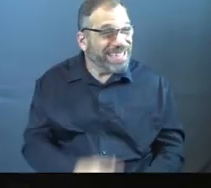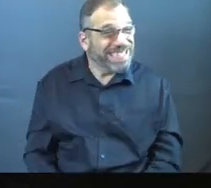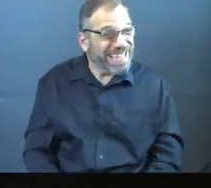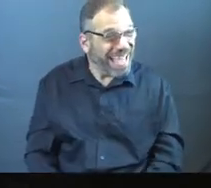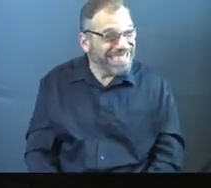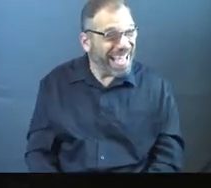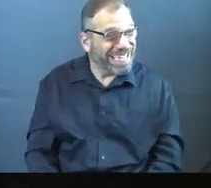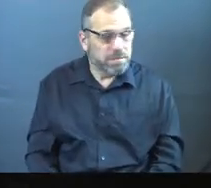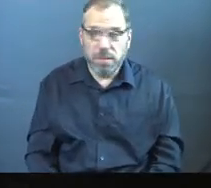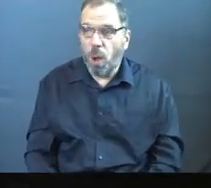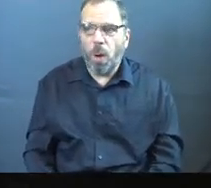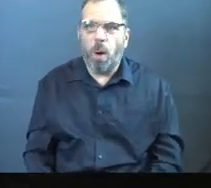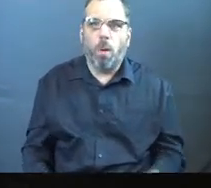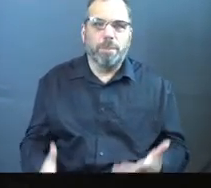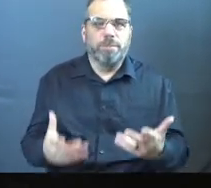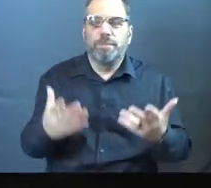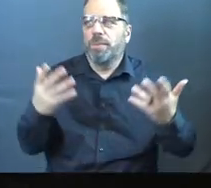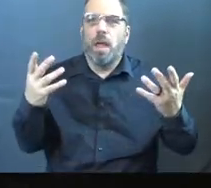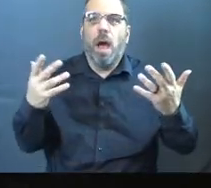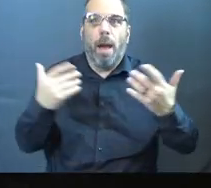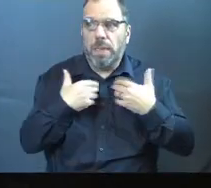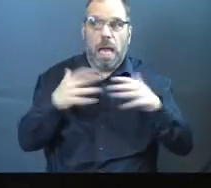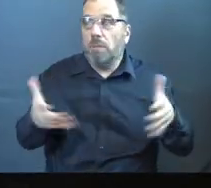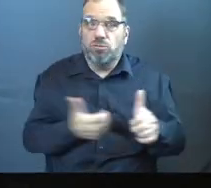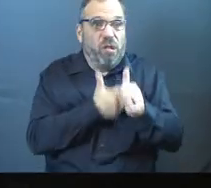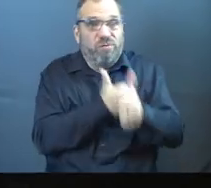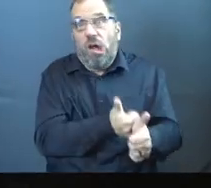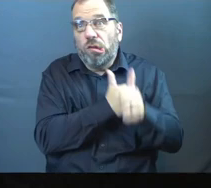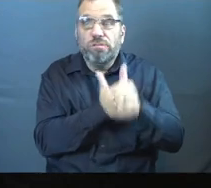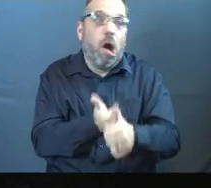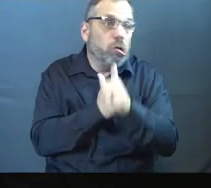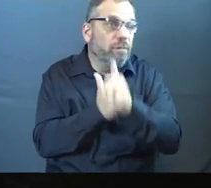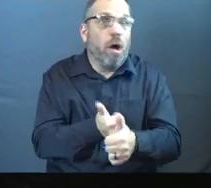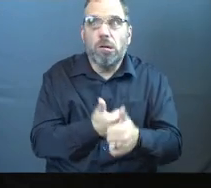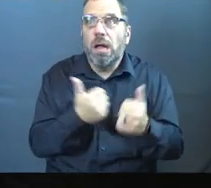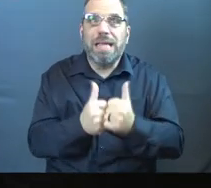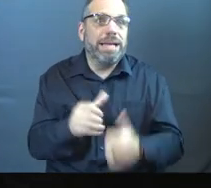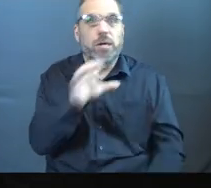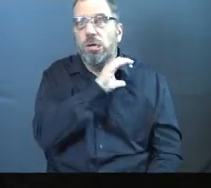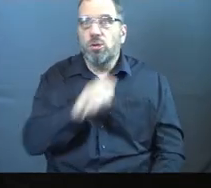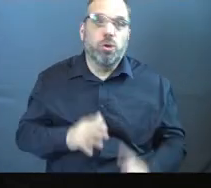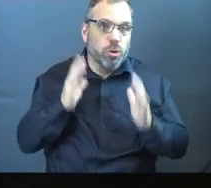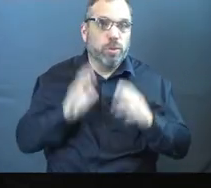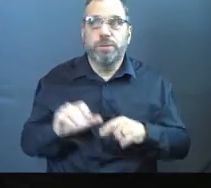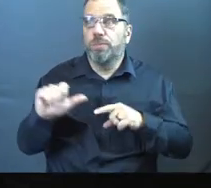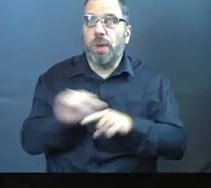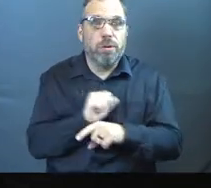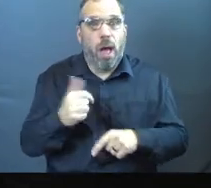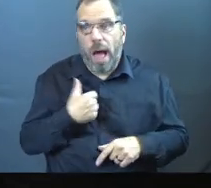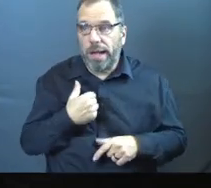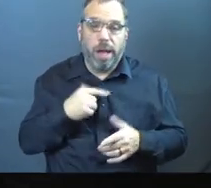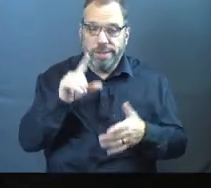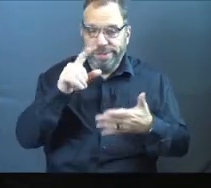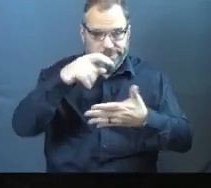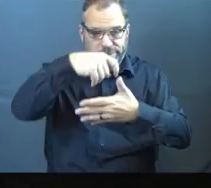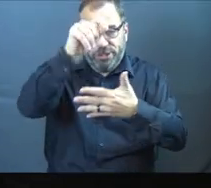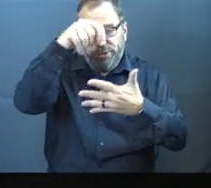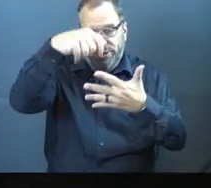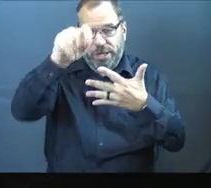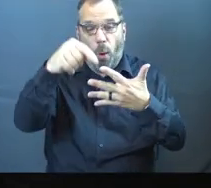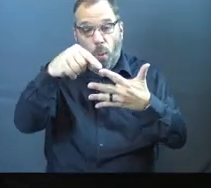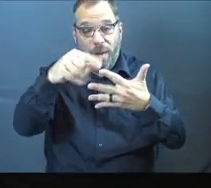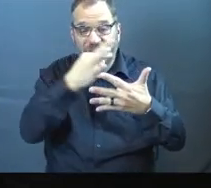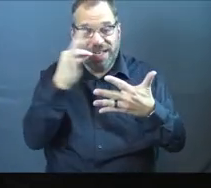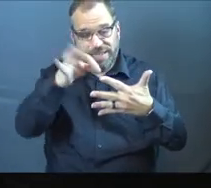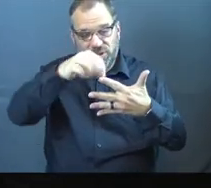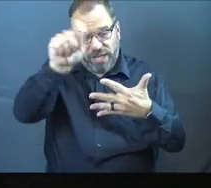you know? Or I'm doing it because it just seems like the Christian thing to do is every now and then I've got to check off the fasting box,